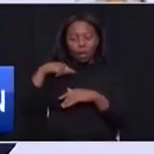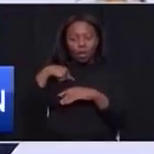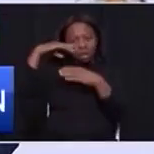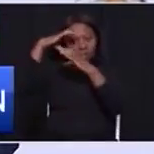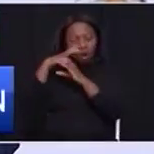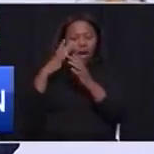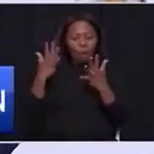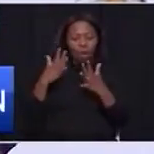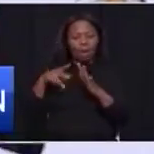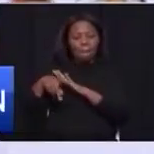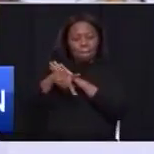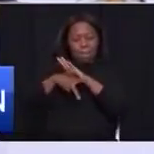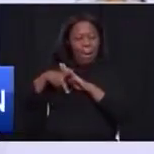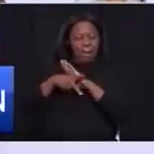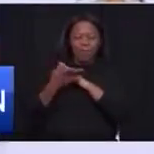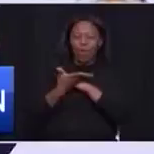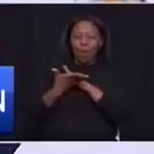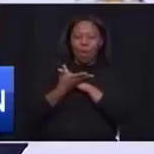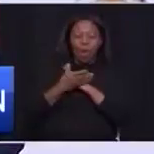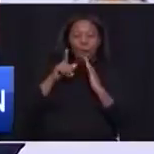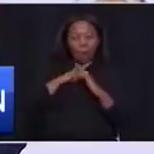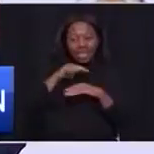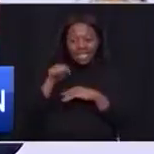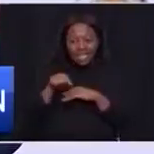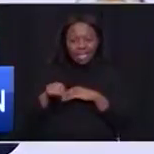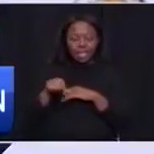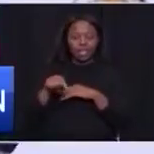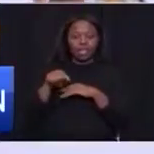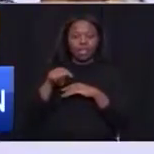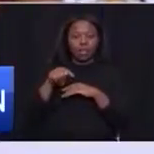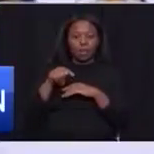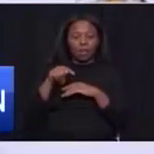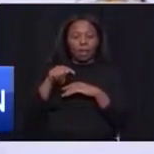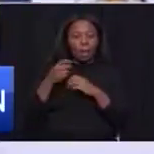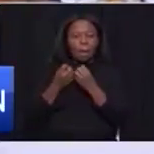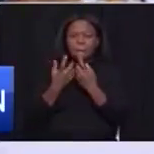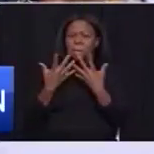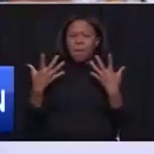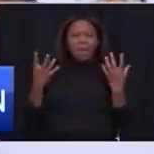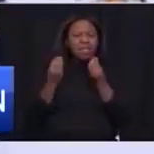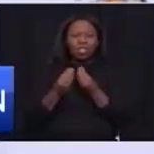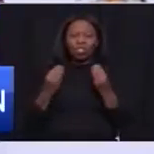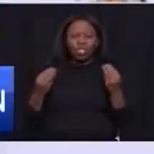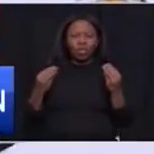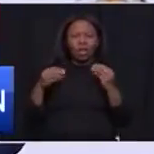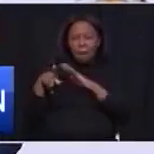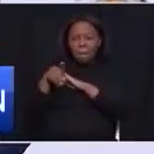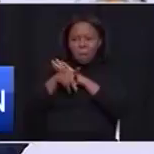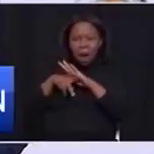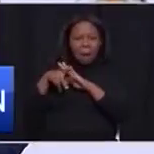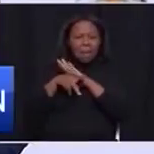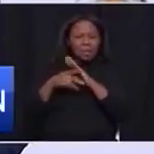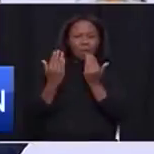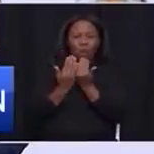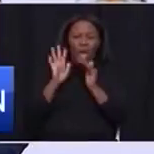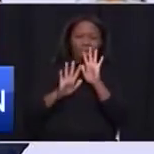schools, because that is the feeder system. There are many children who get lost in our primary schools in